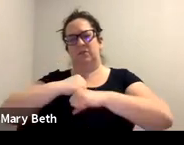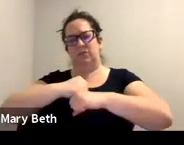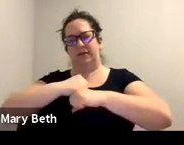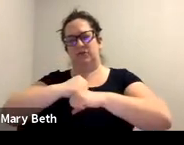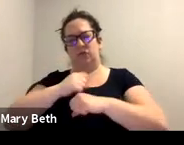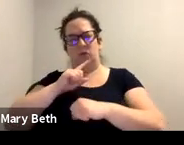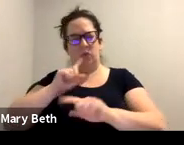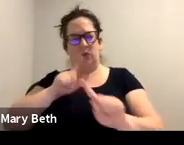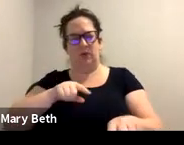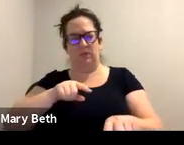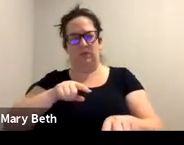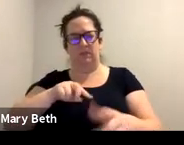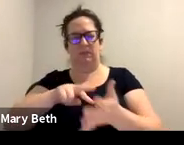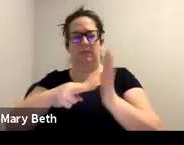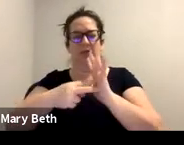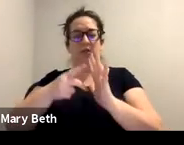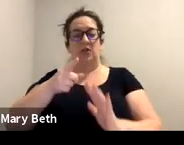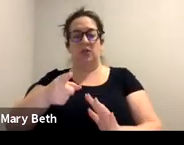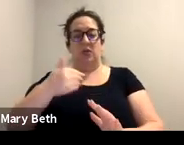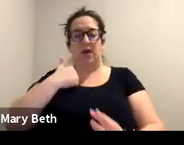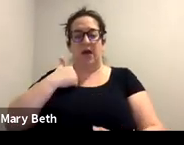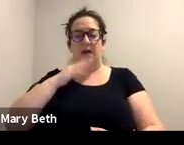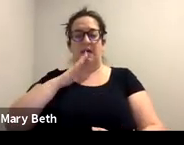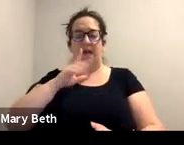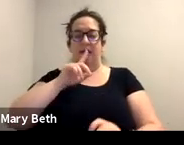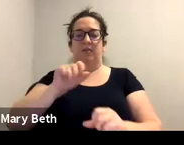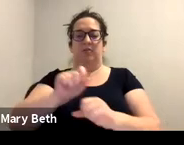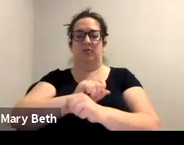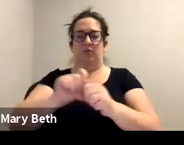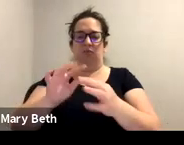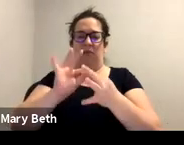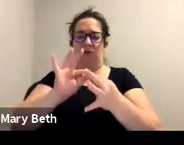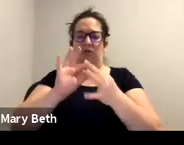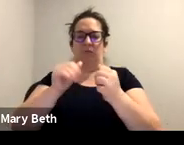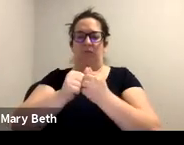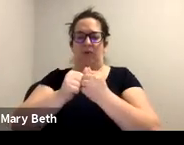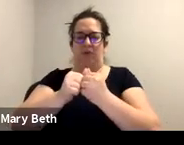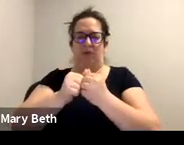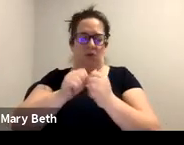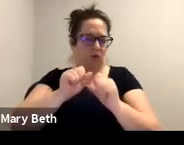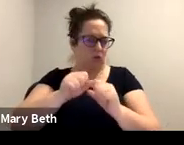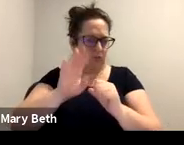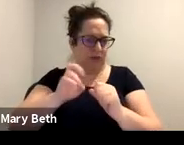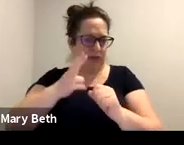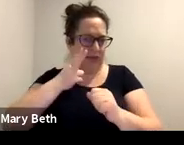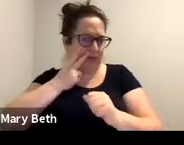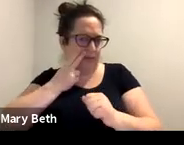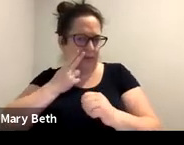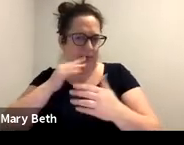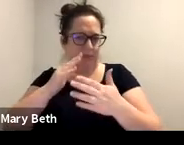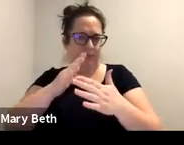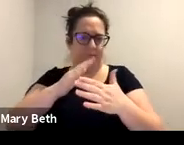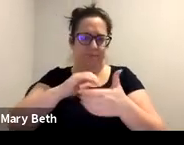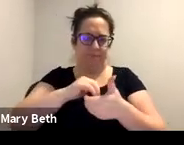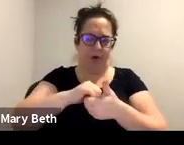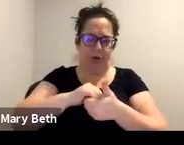a household relationship with the person who hurt you. So that could be an intimate partner, husband, partner,